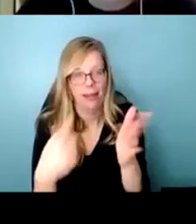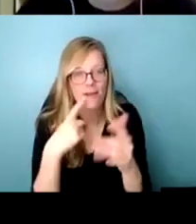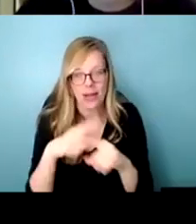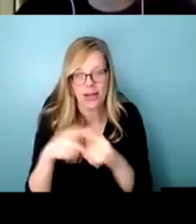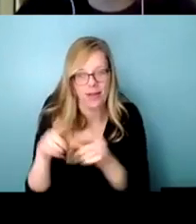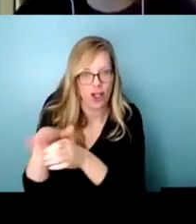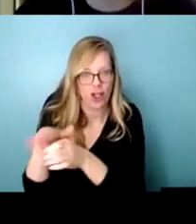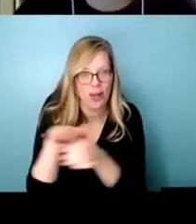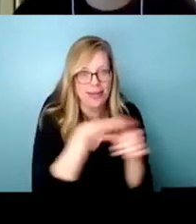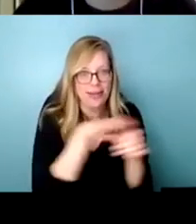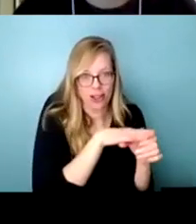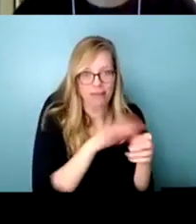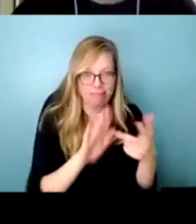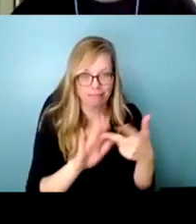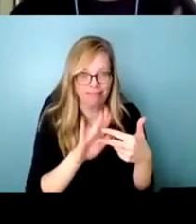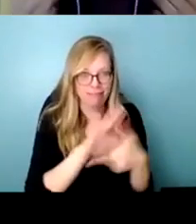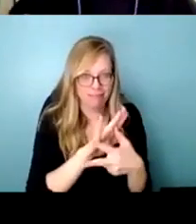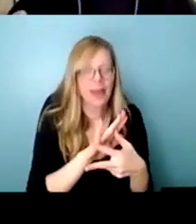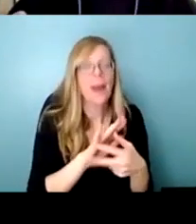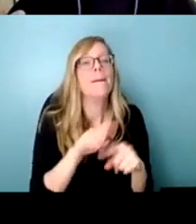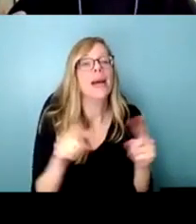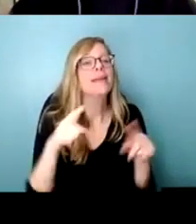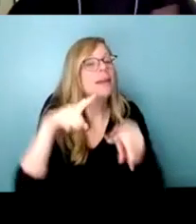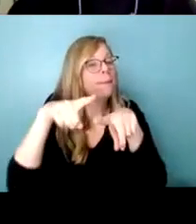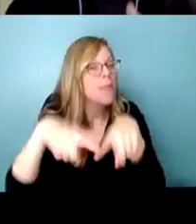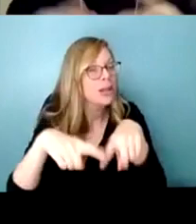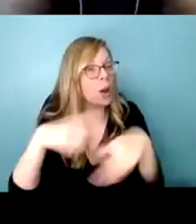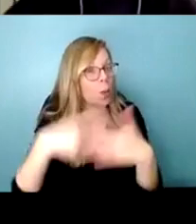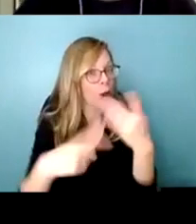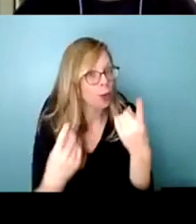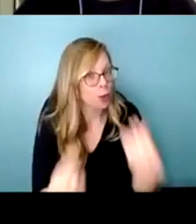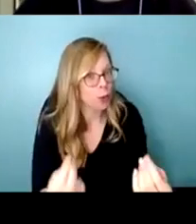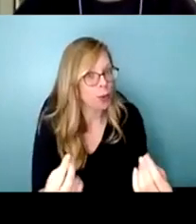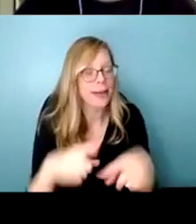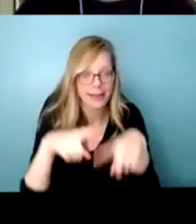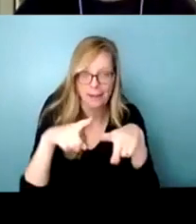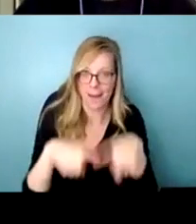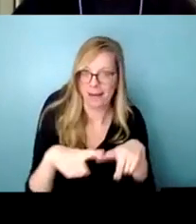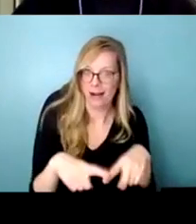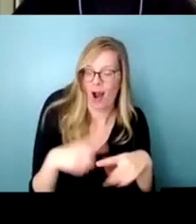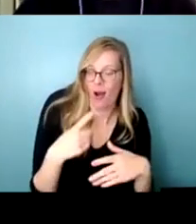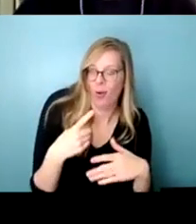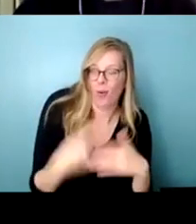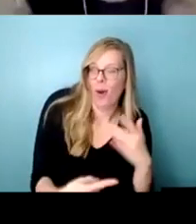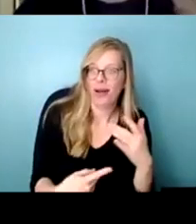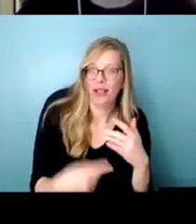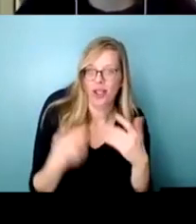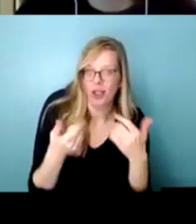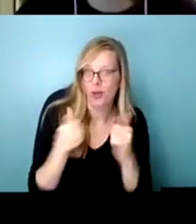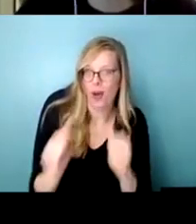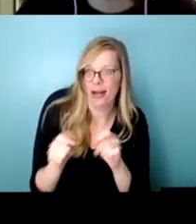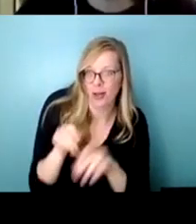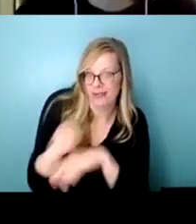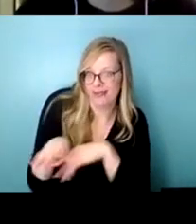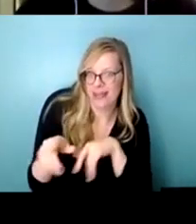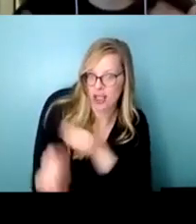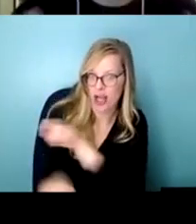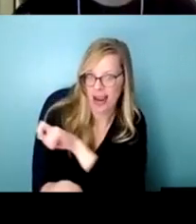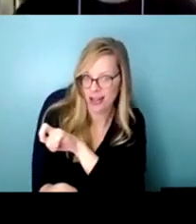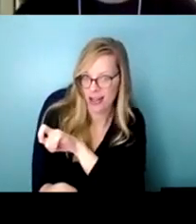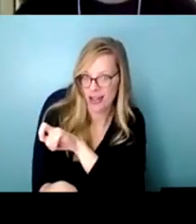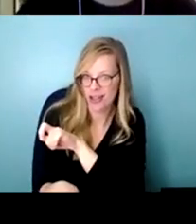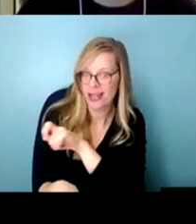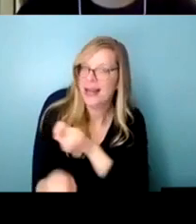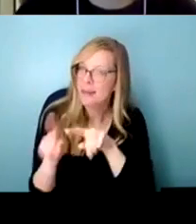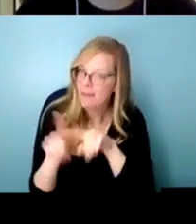jurisdiction but the but the point is that depending on what you're trying to do or what where you're trying to um make change your the